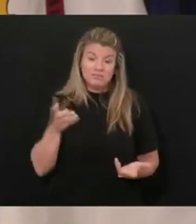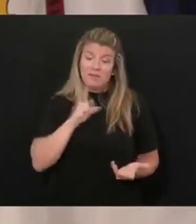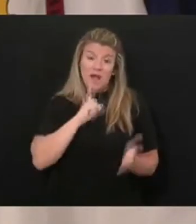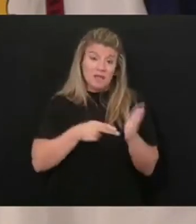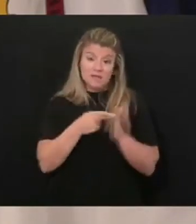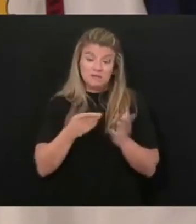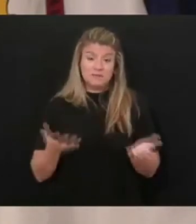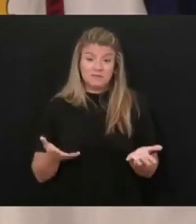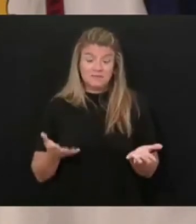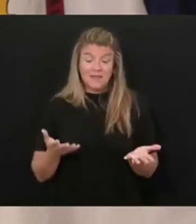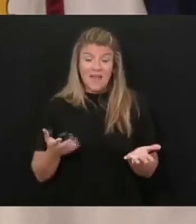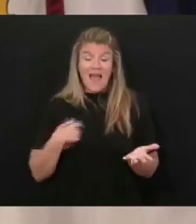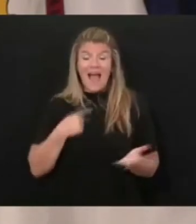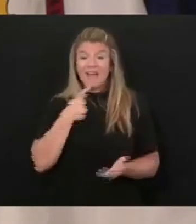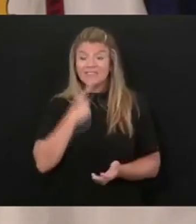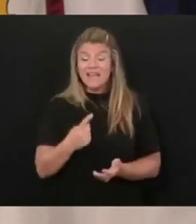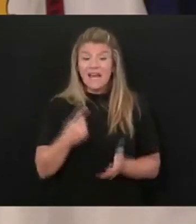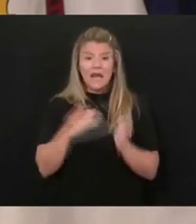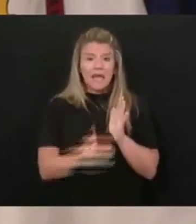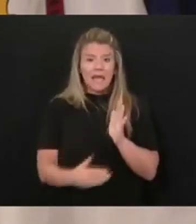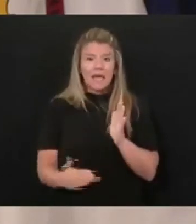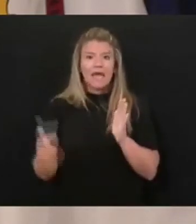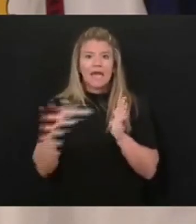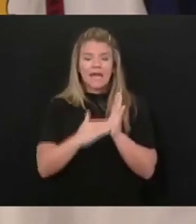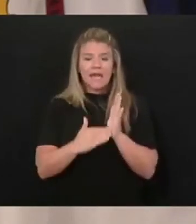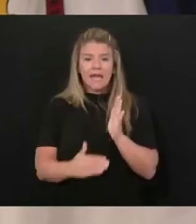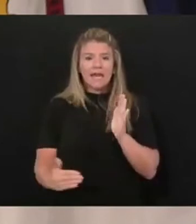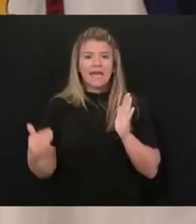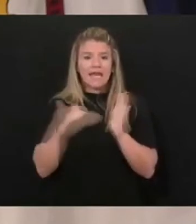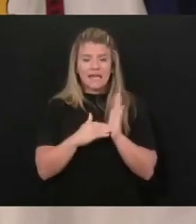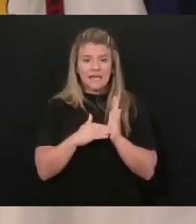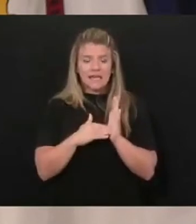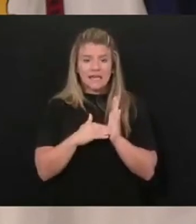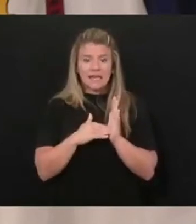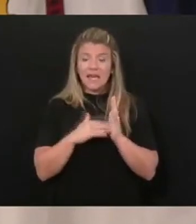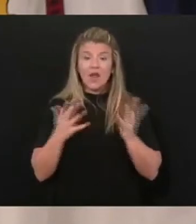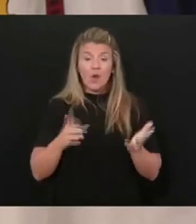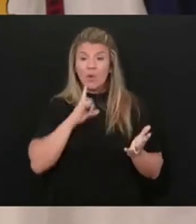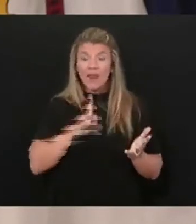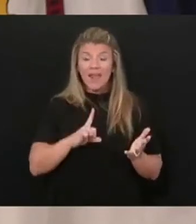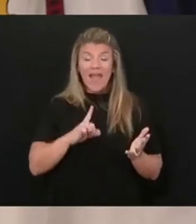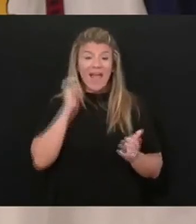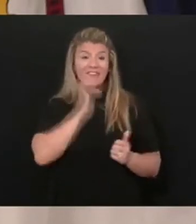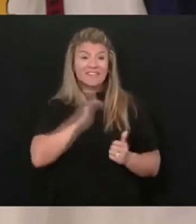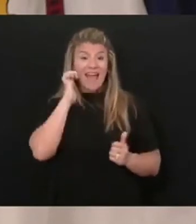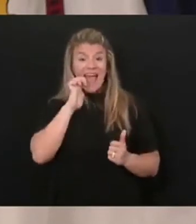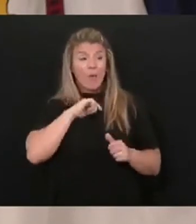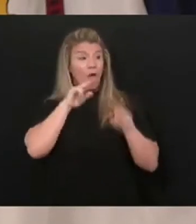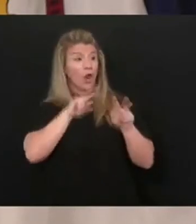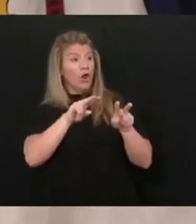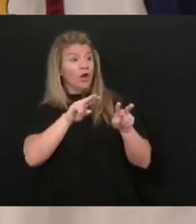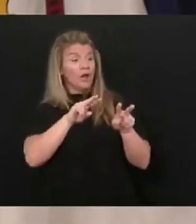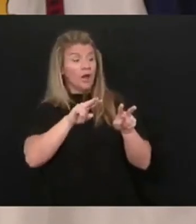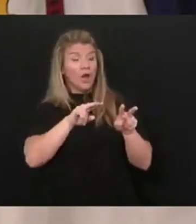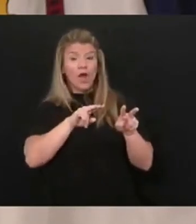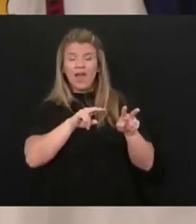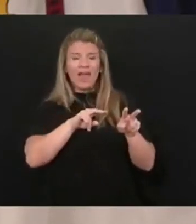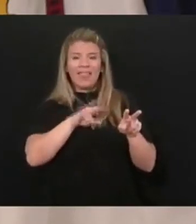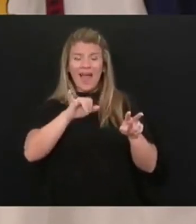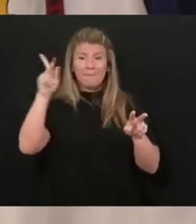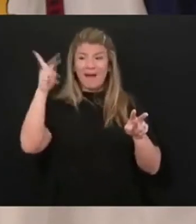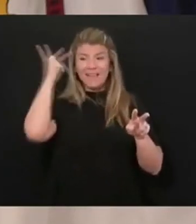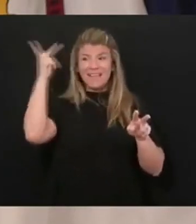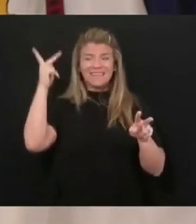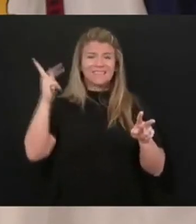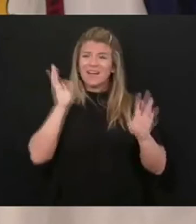is to it. I have said it until I'm blue green. You know, at the end of the day, we've honestly got to stop this.